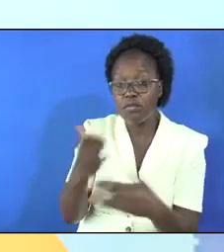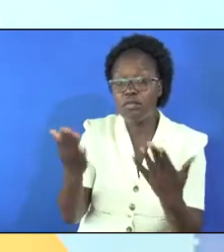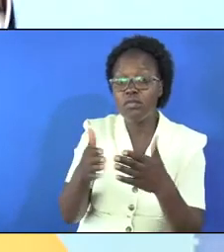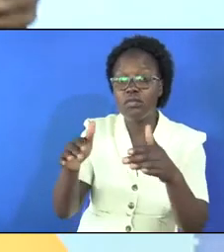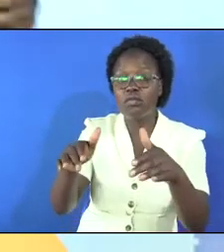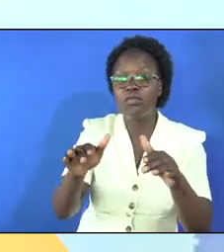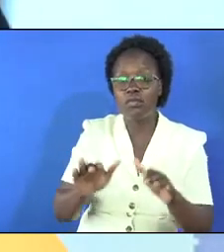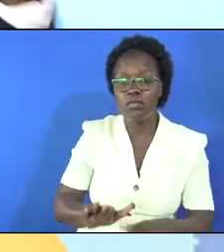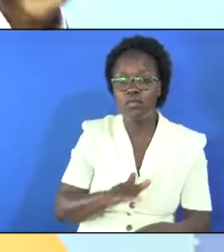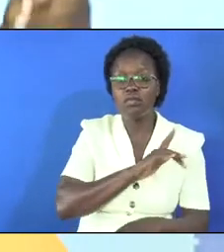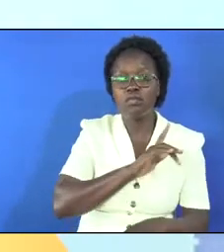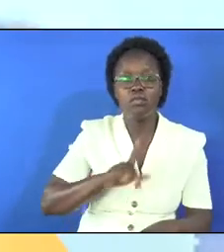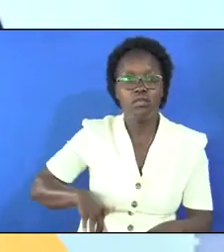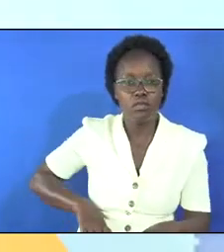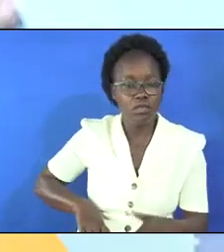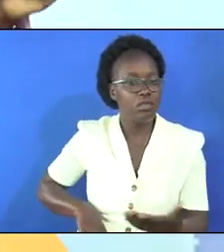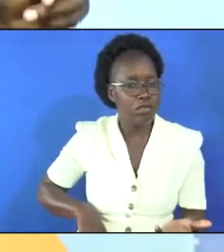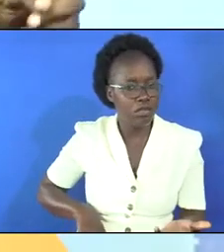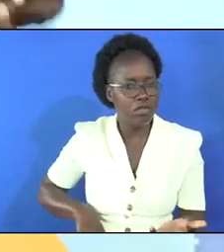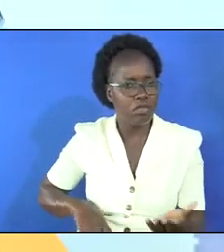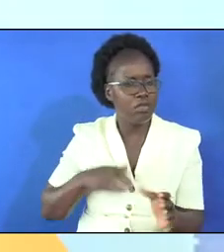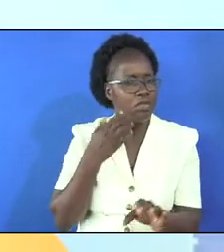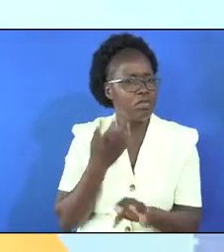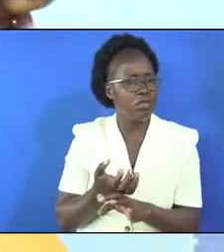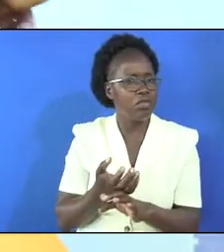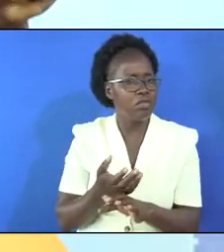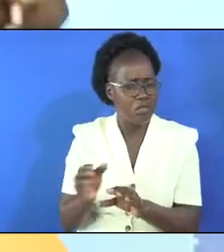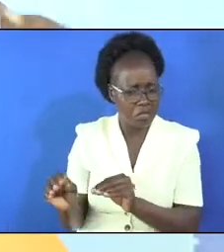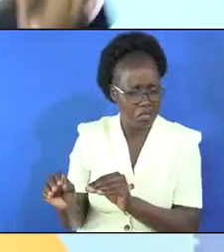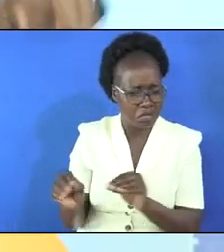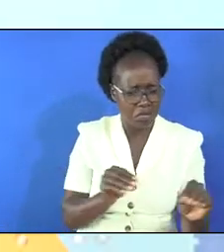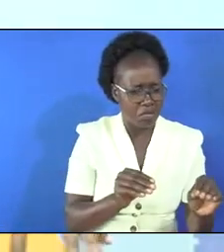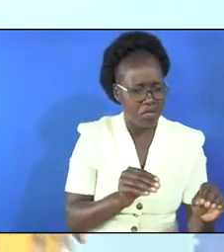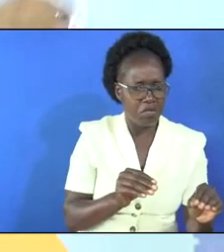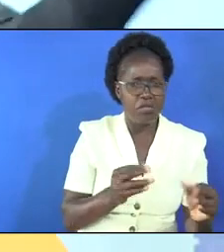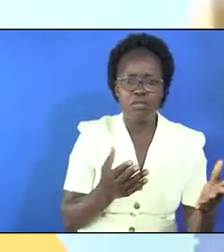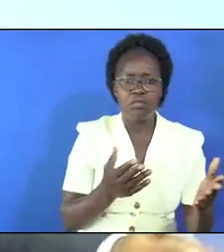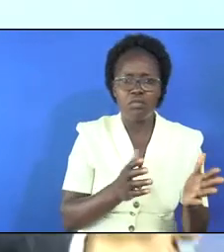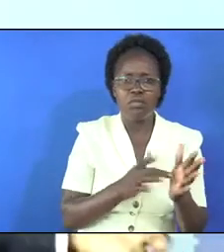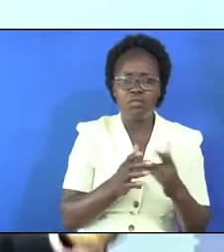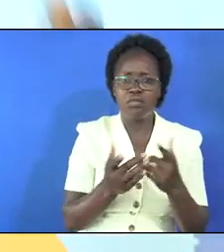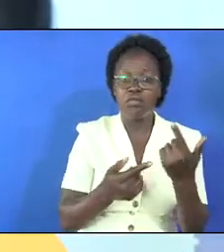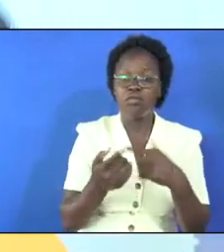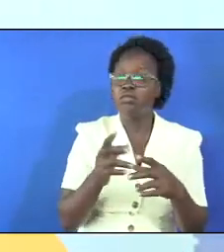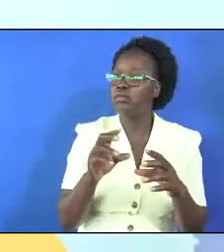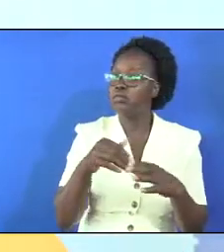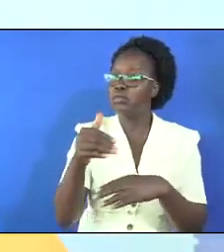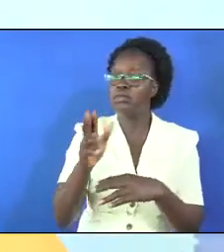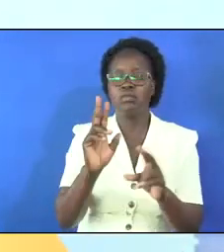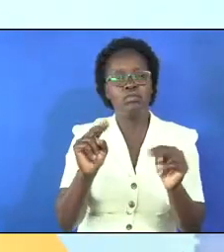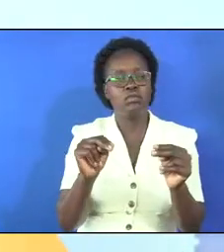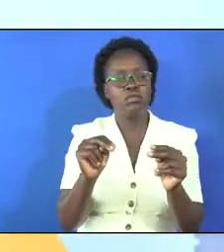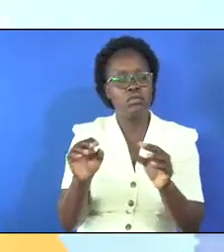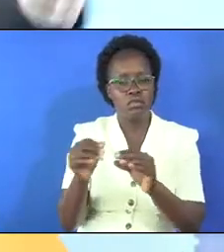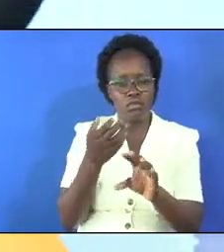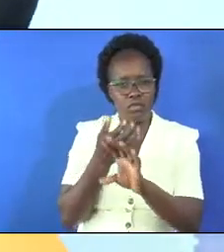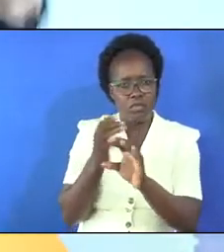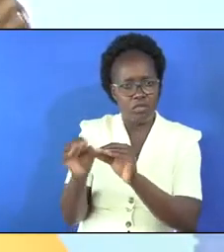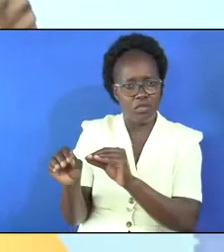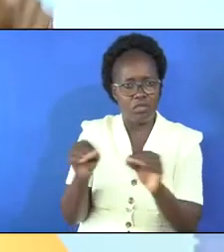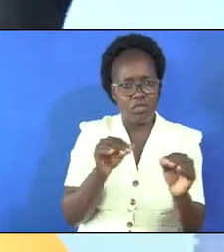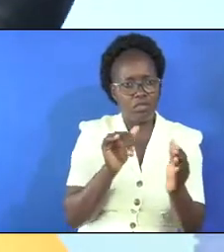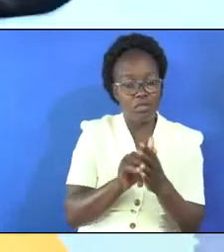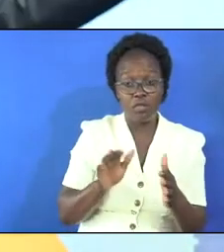where the lord lay so the stone was not laid so that jesus will come out the stone was removed